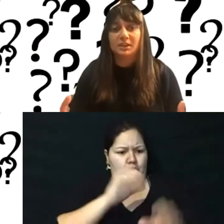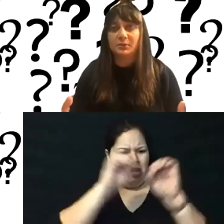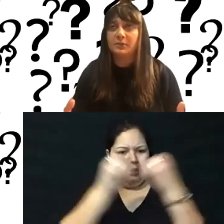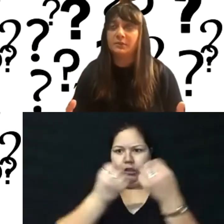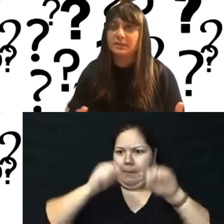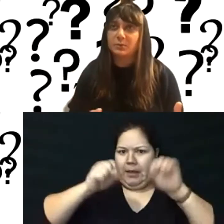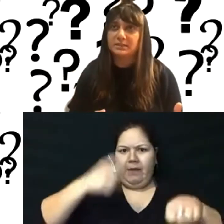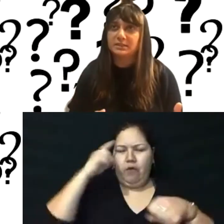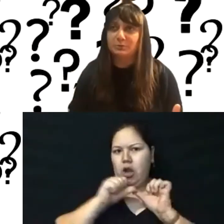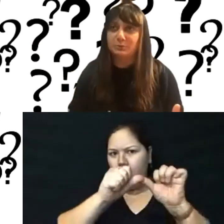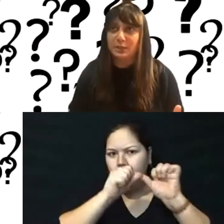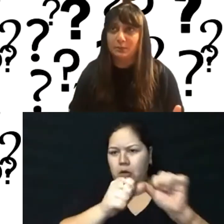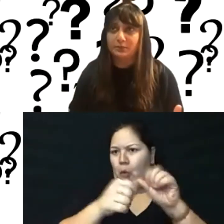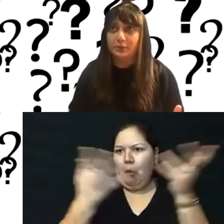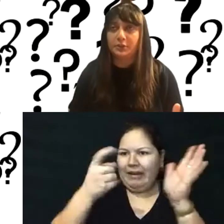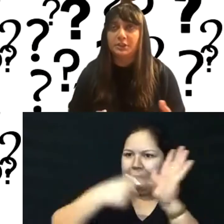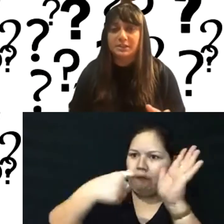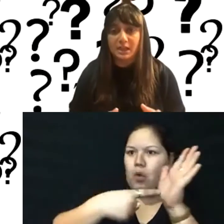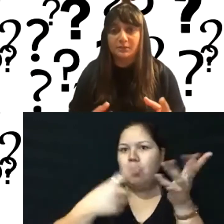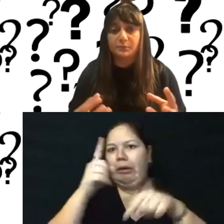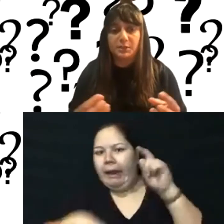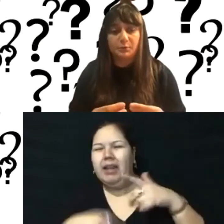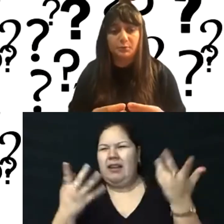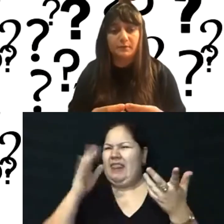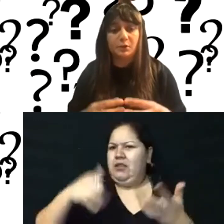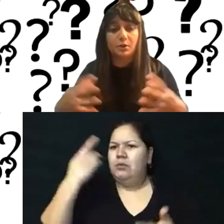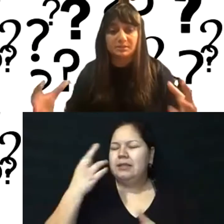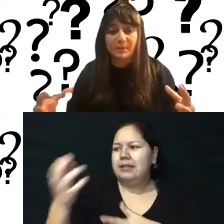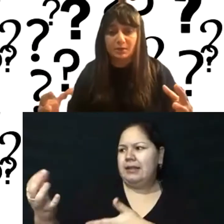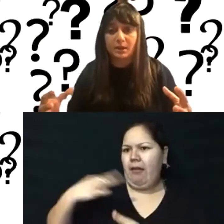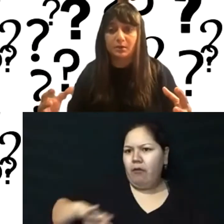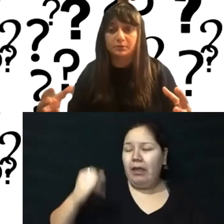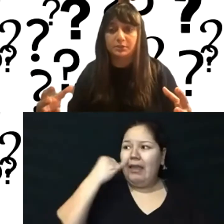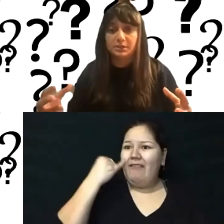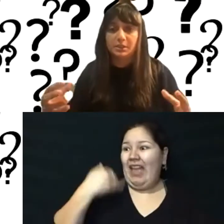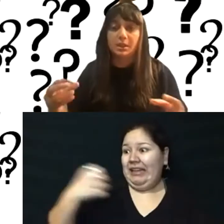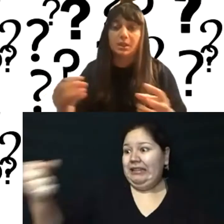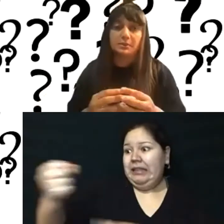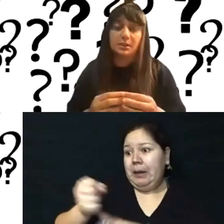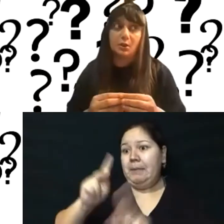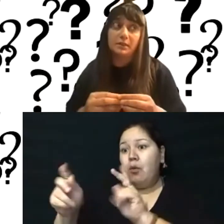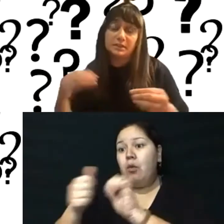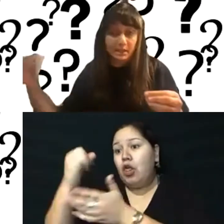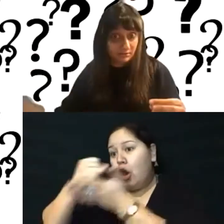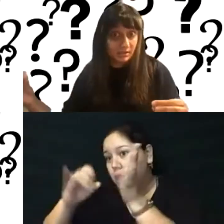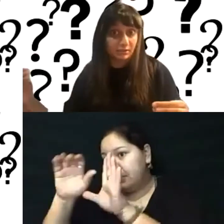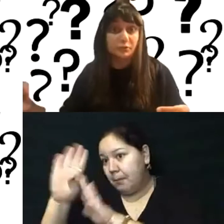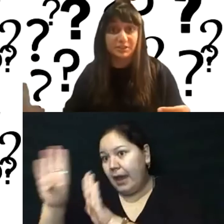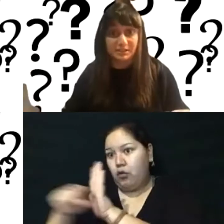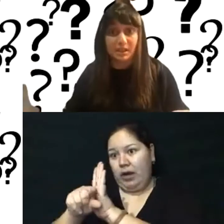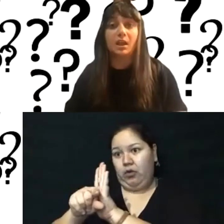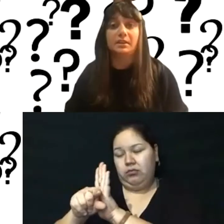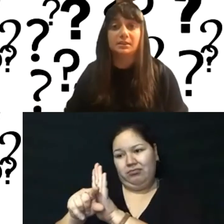And I think that that's why it's always been really helpful to have people who have an arts background on the tech